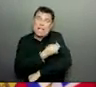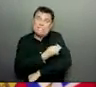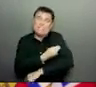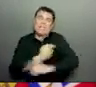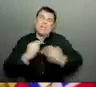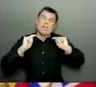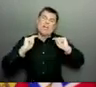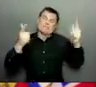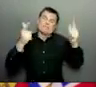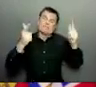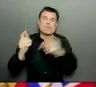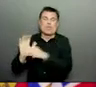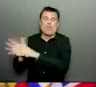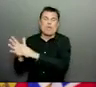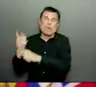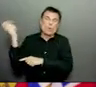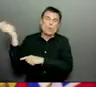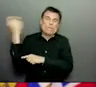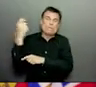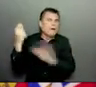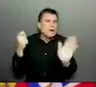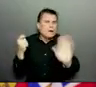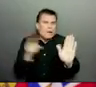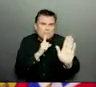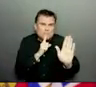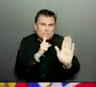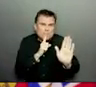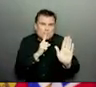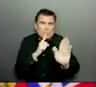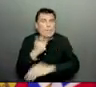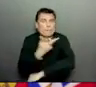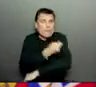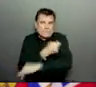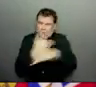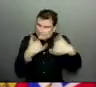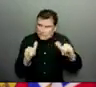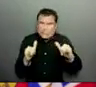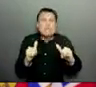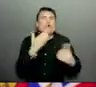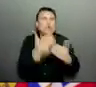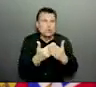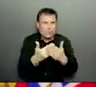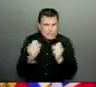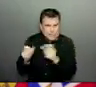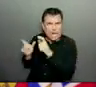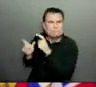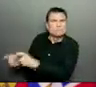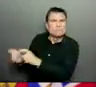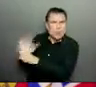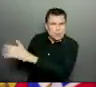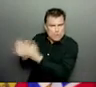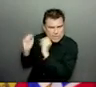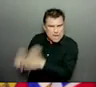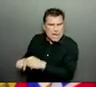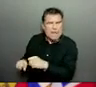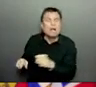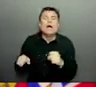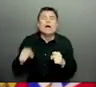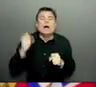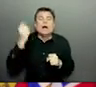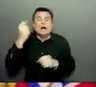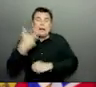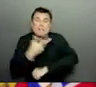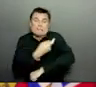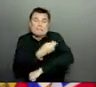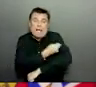And as well, one of the things we are concerned about is that it might affect the ability of the test to pick up the virus. And that does not seem to be the